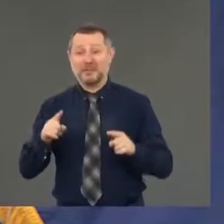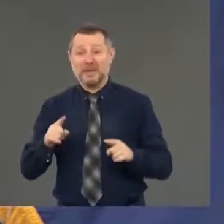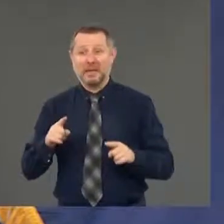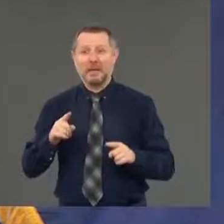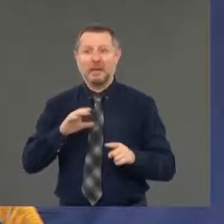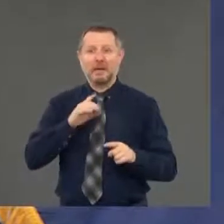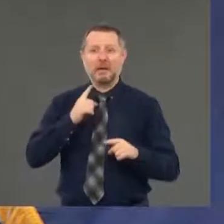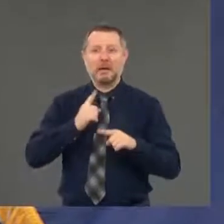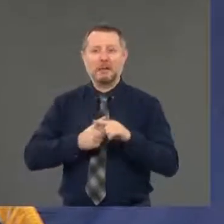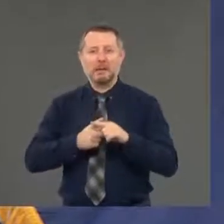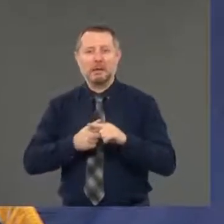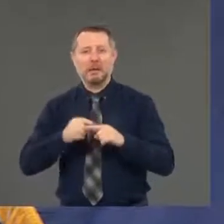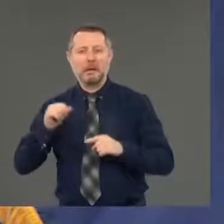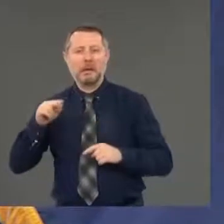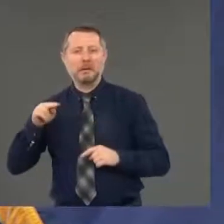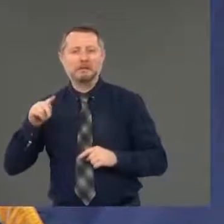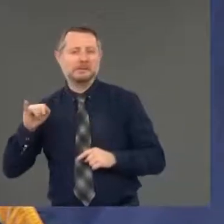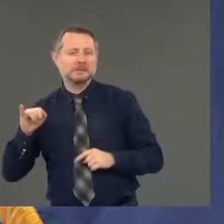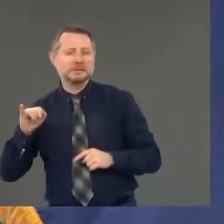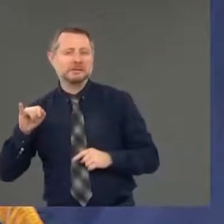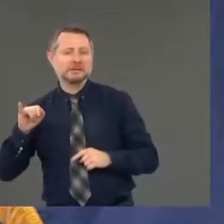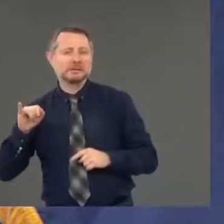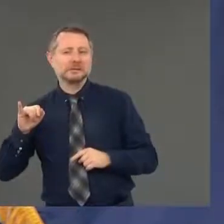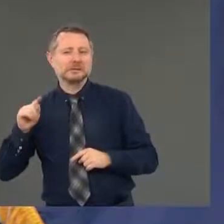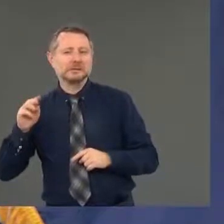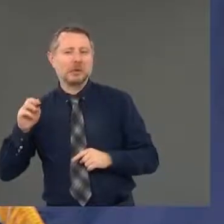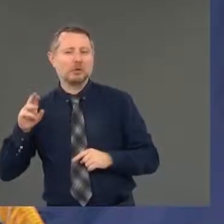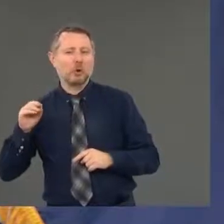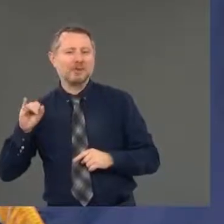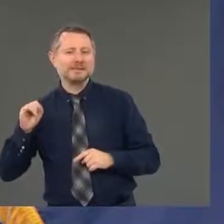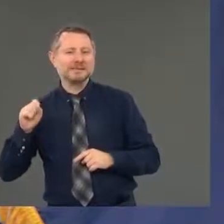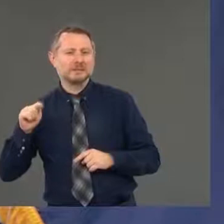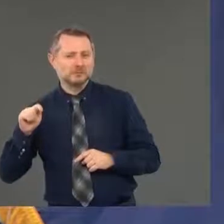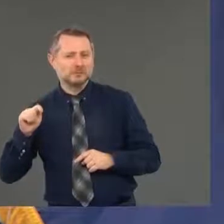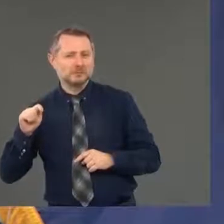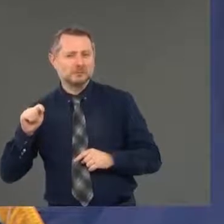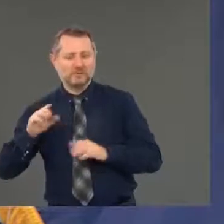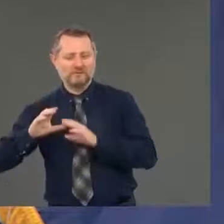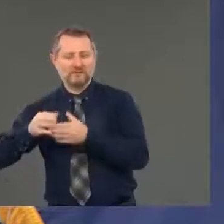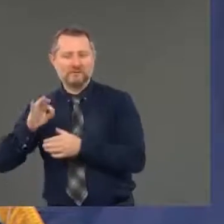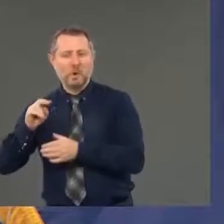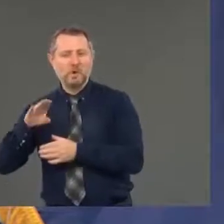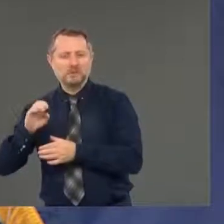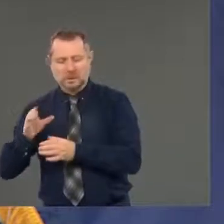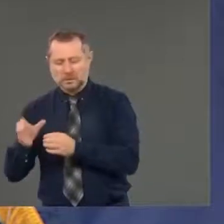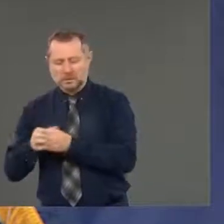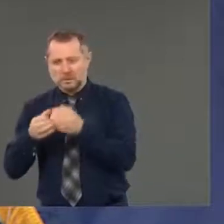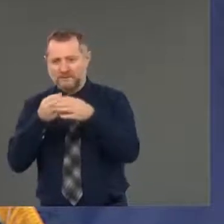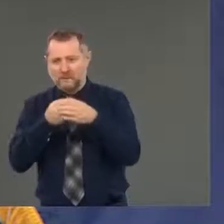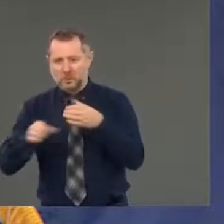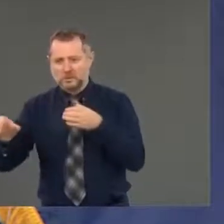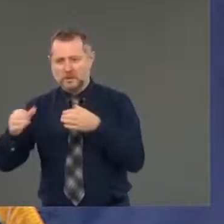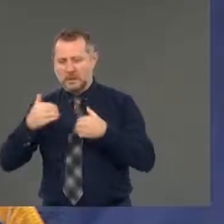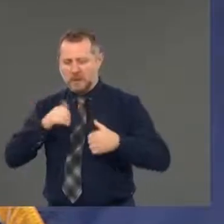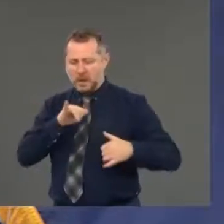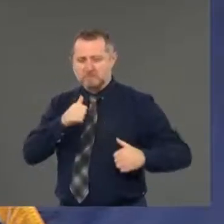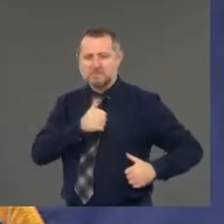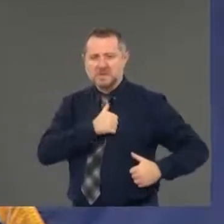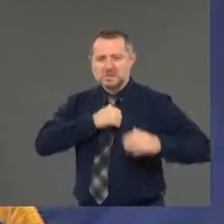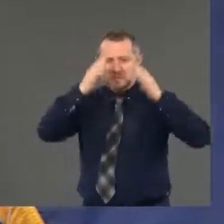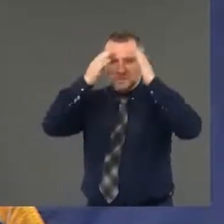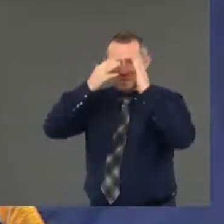-terrorist, an anti-terrorist force, more military equipment, et cetera. This has got to be